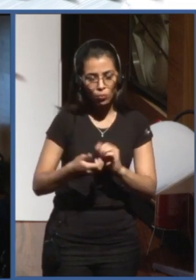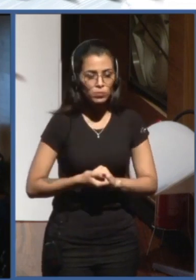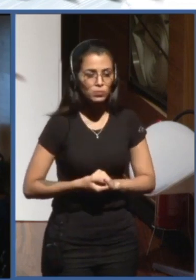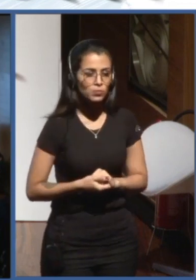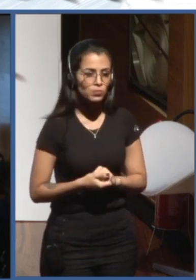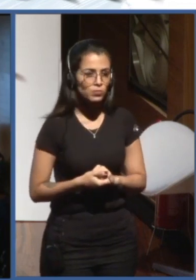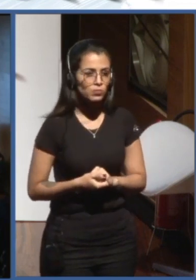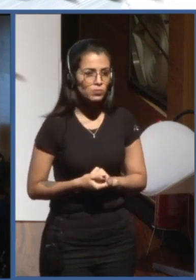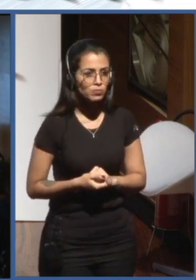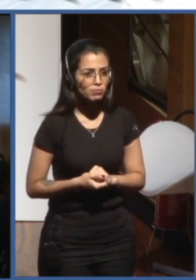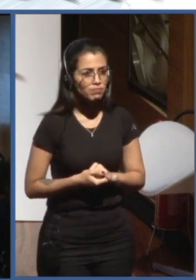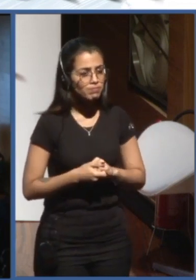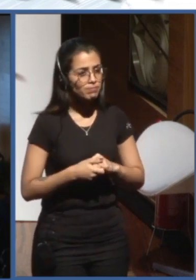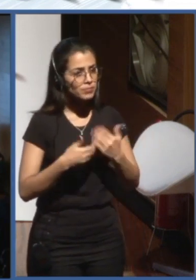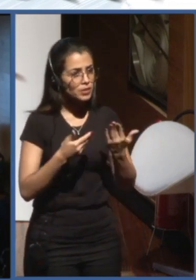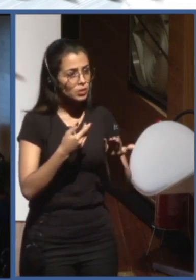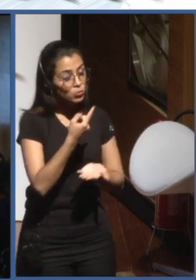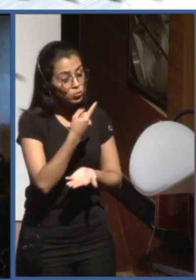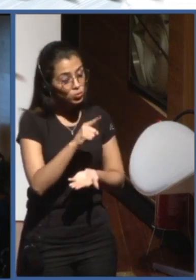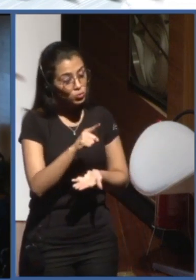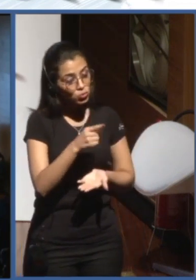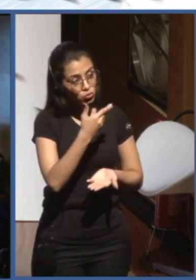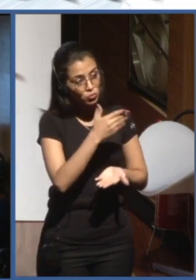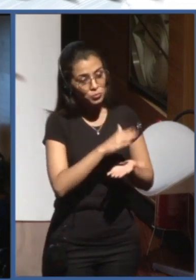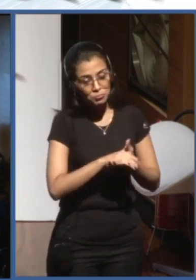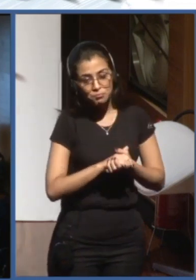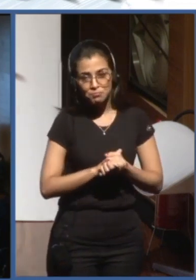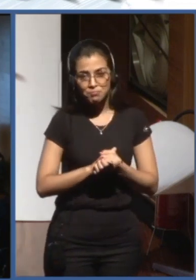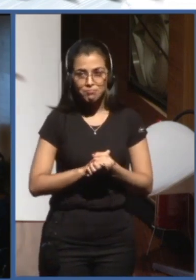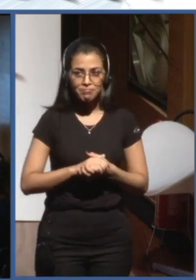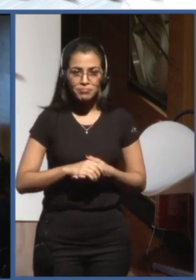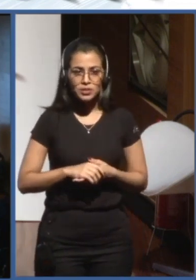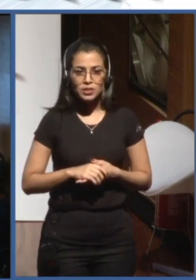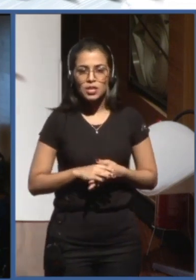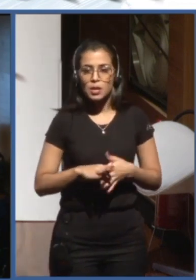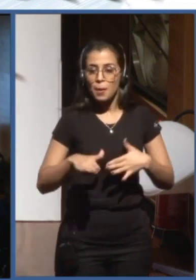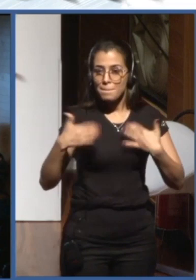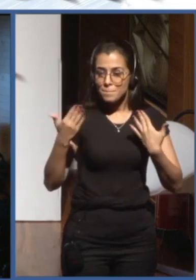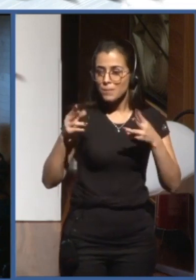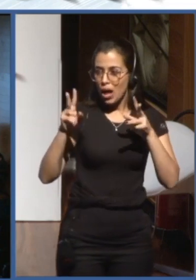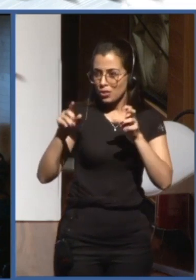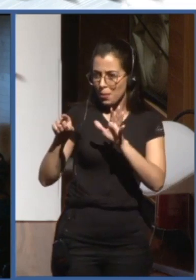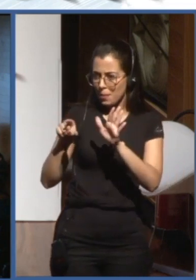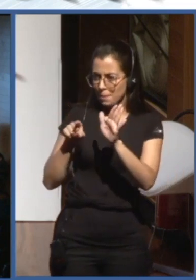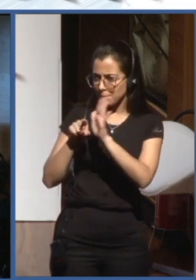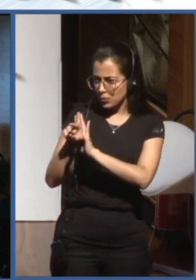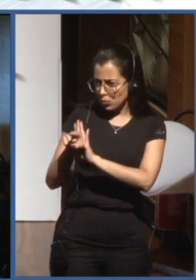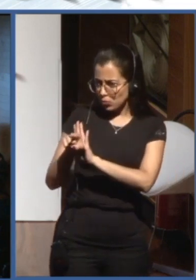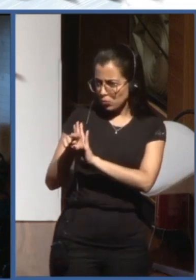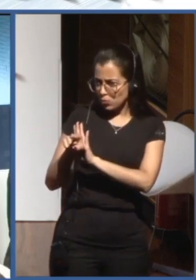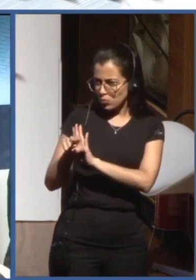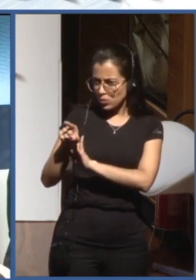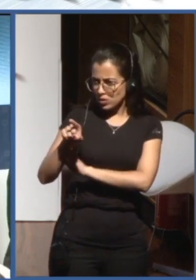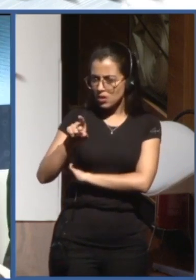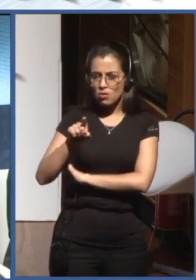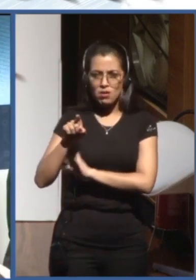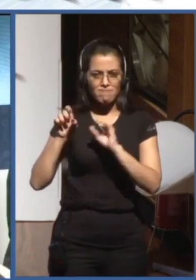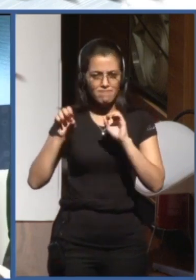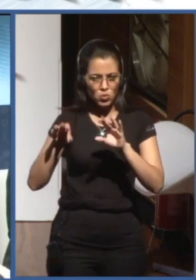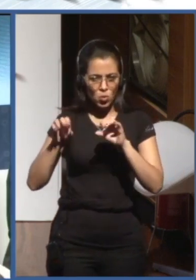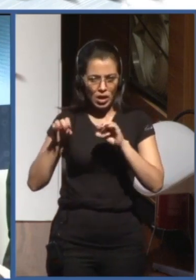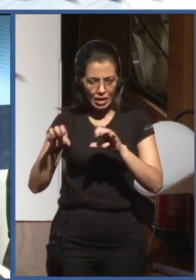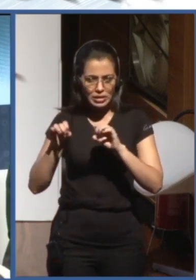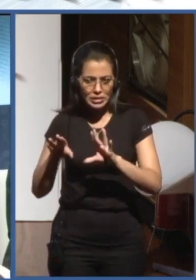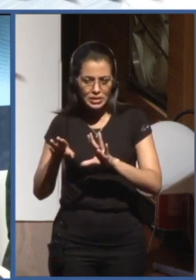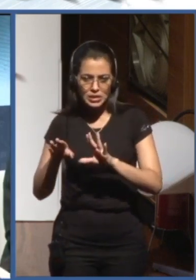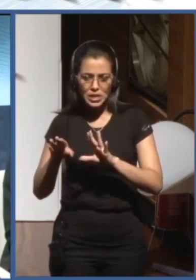please. Yes so also to complete on the question on education for AI ethics and more specifically on the initiatives happening already in